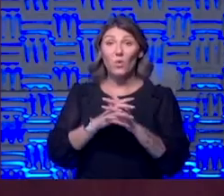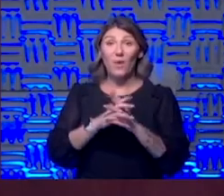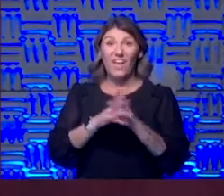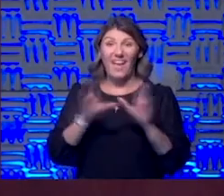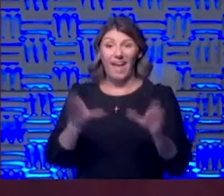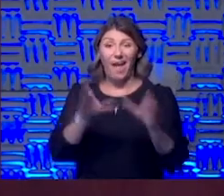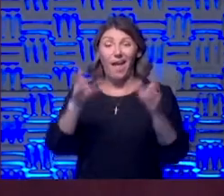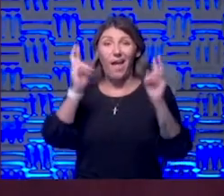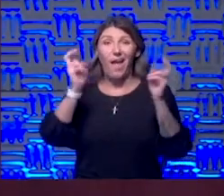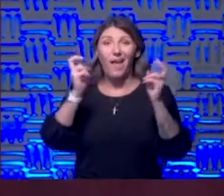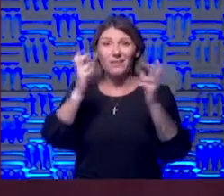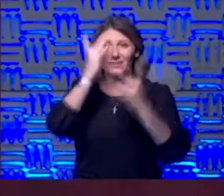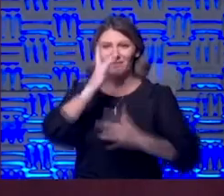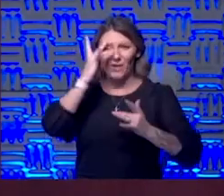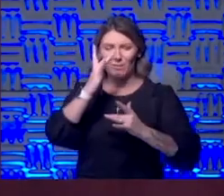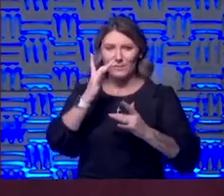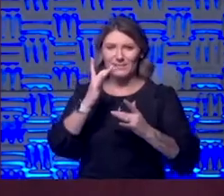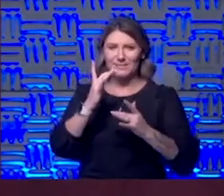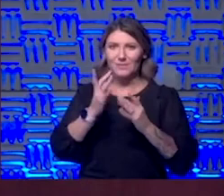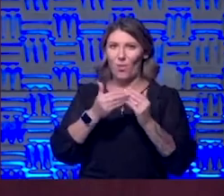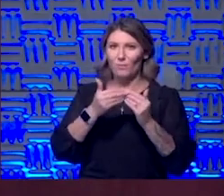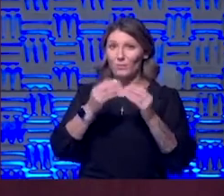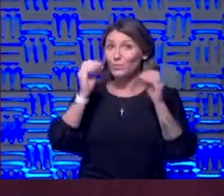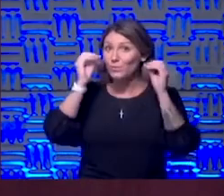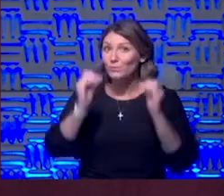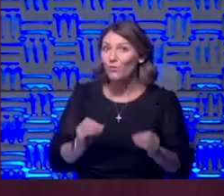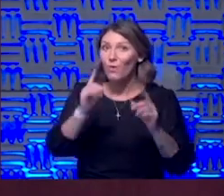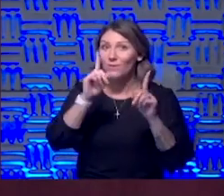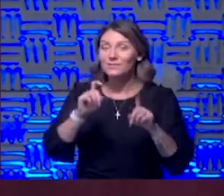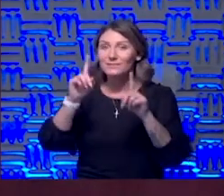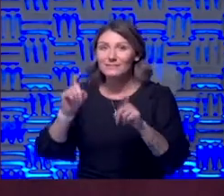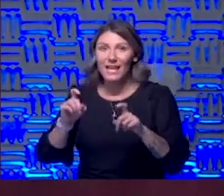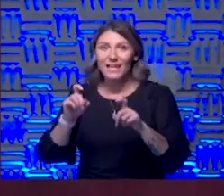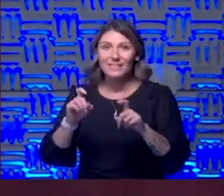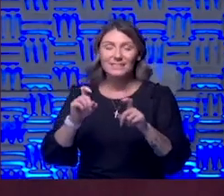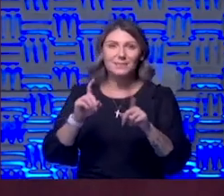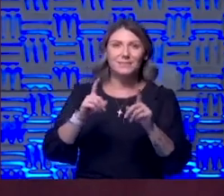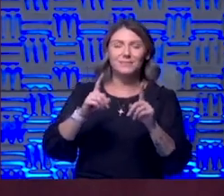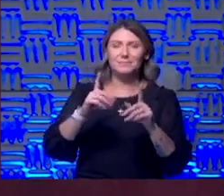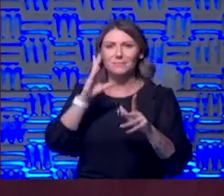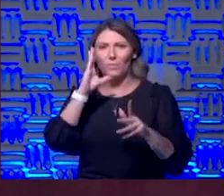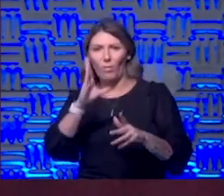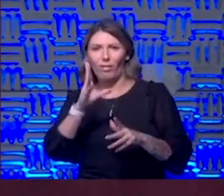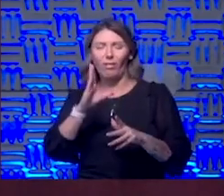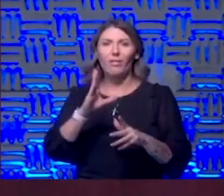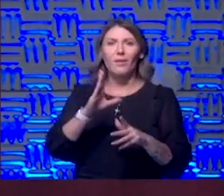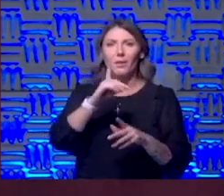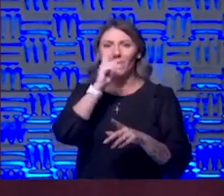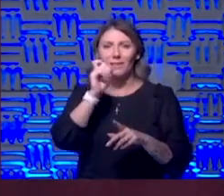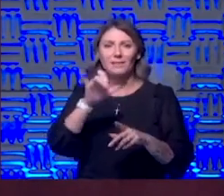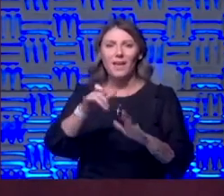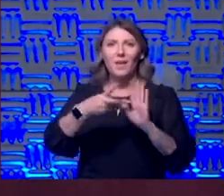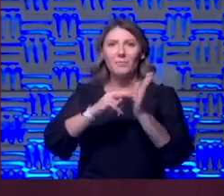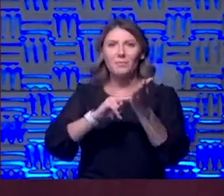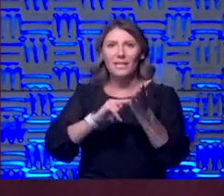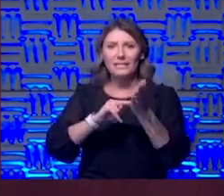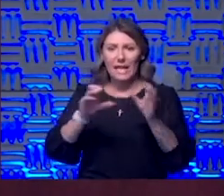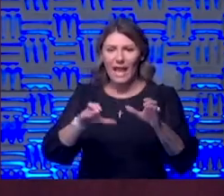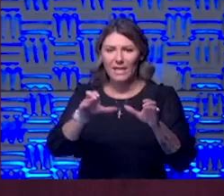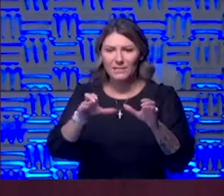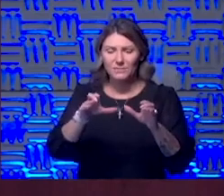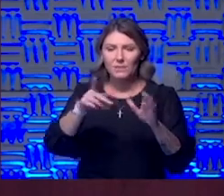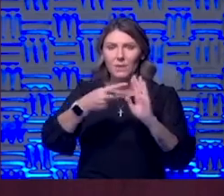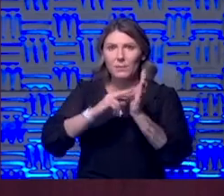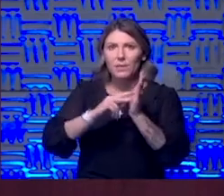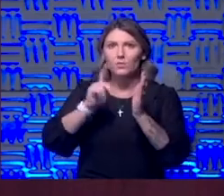almost no test tests for active virus because active virus would mean that you have to take the sample and put it on cells and